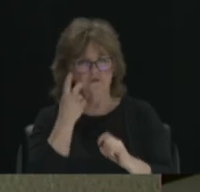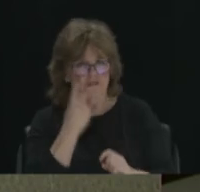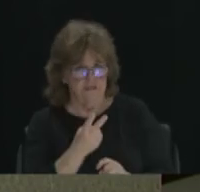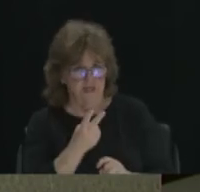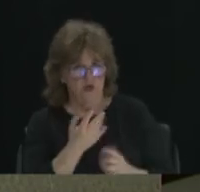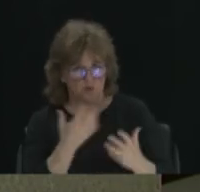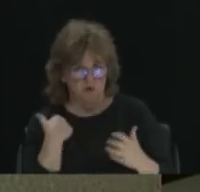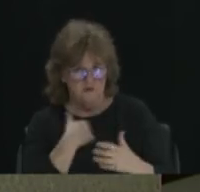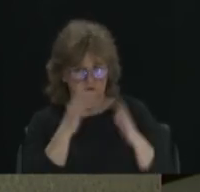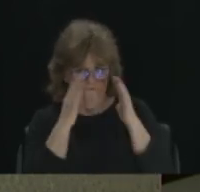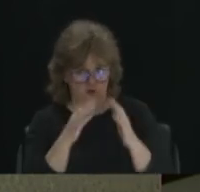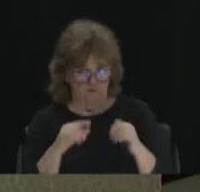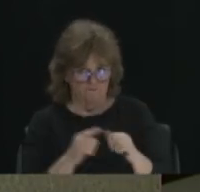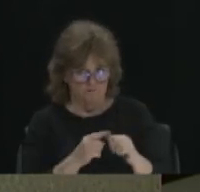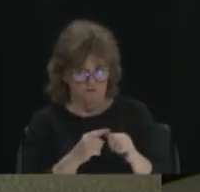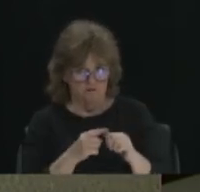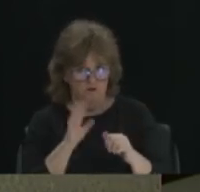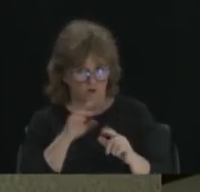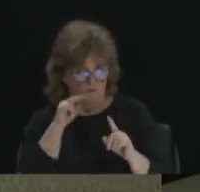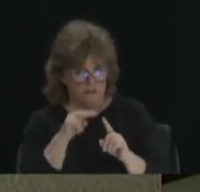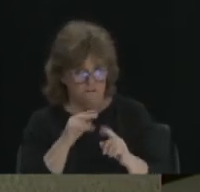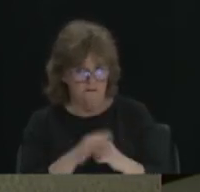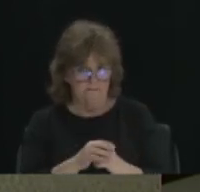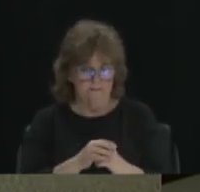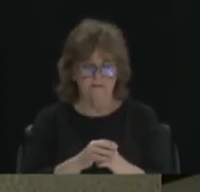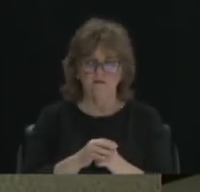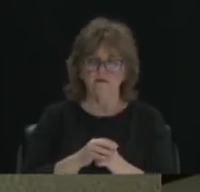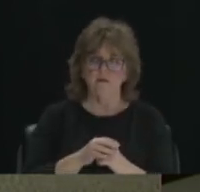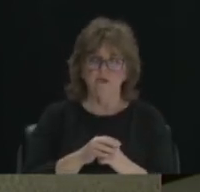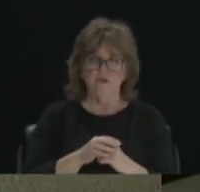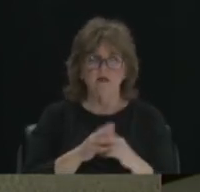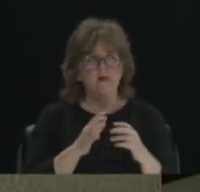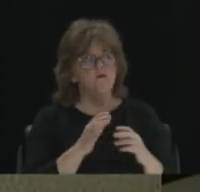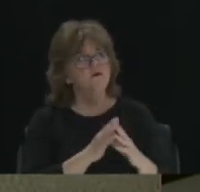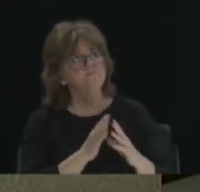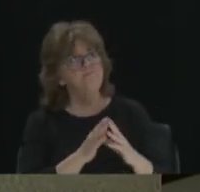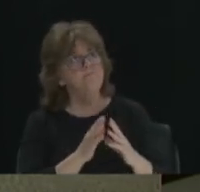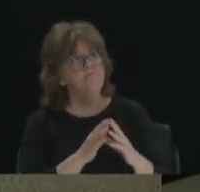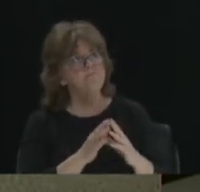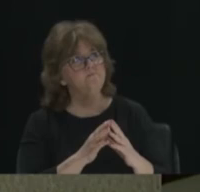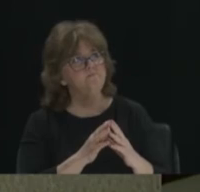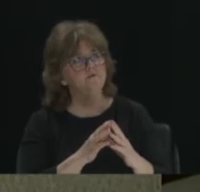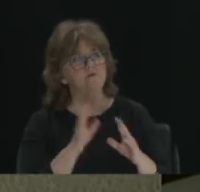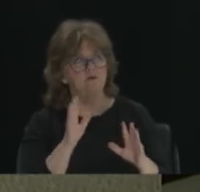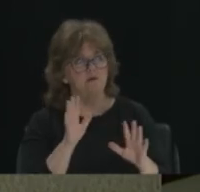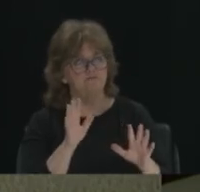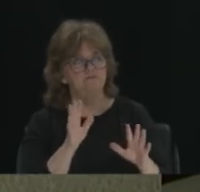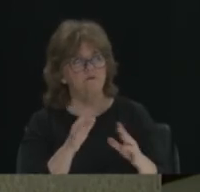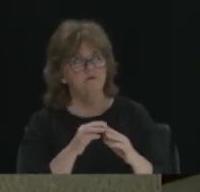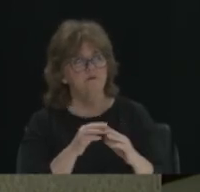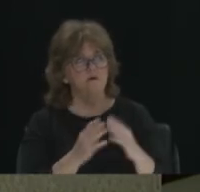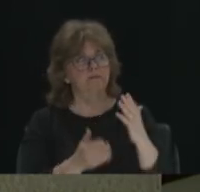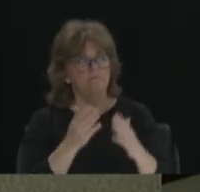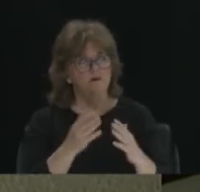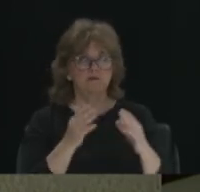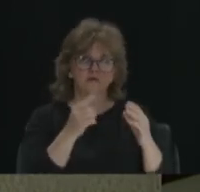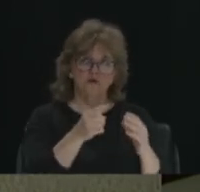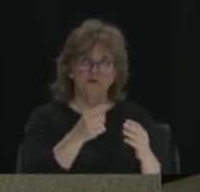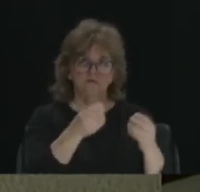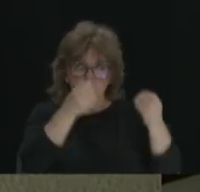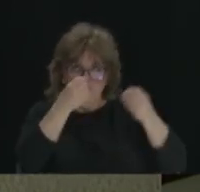to really focus on first from your perspective? Well, here's what I hear. I don't know. Maybe you can educate me.